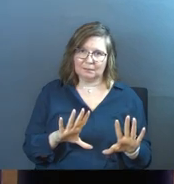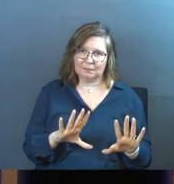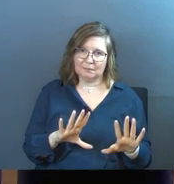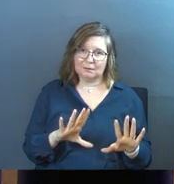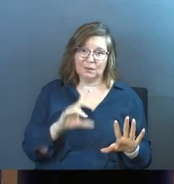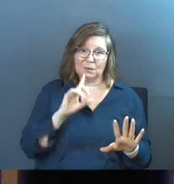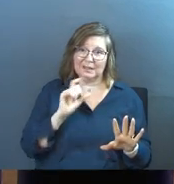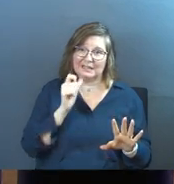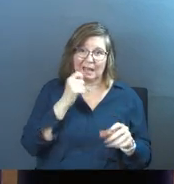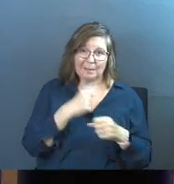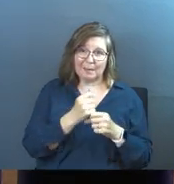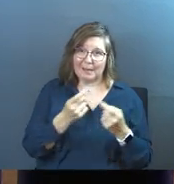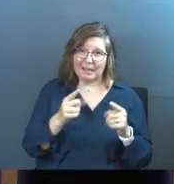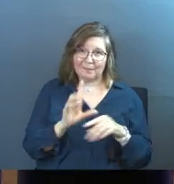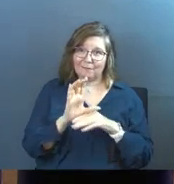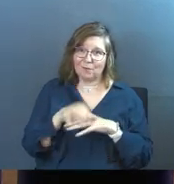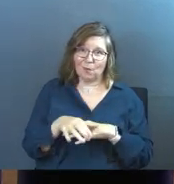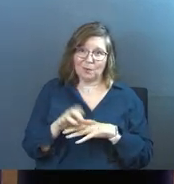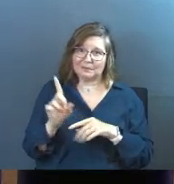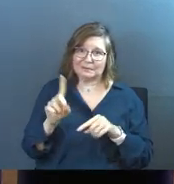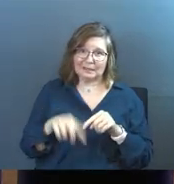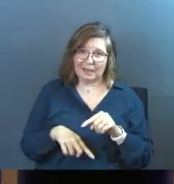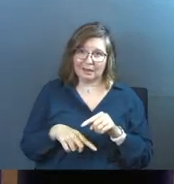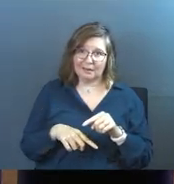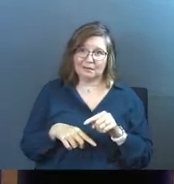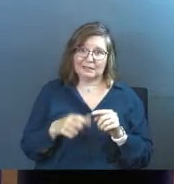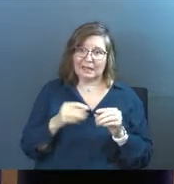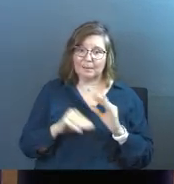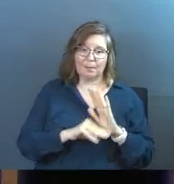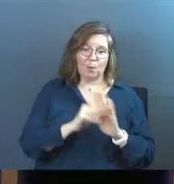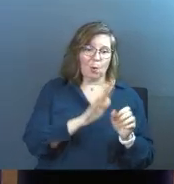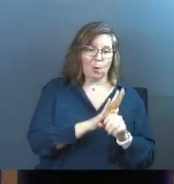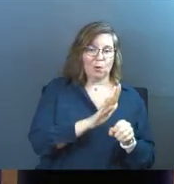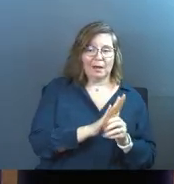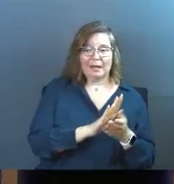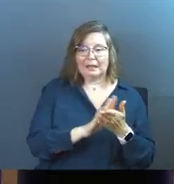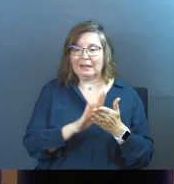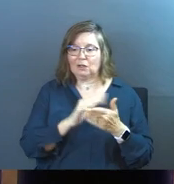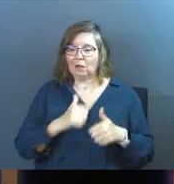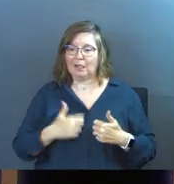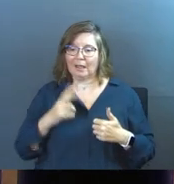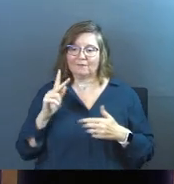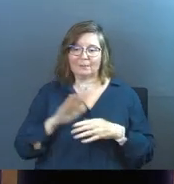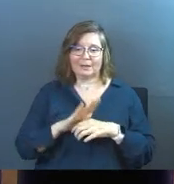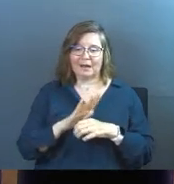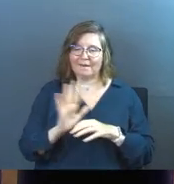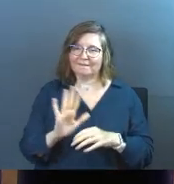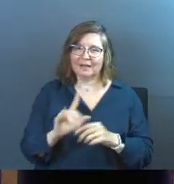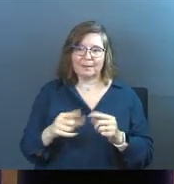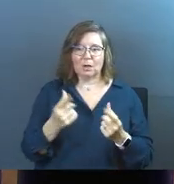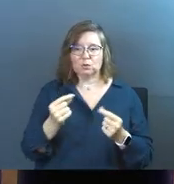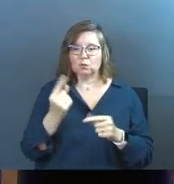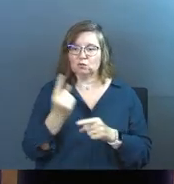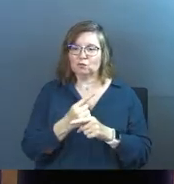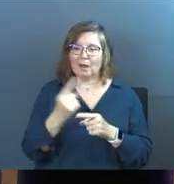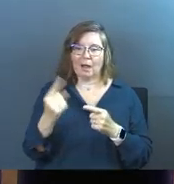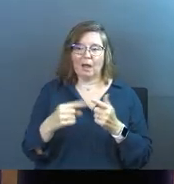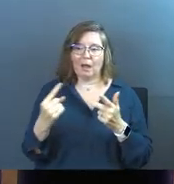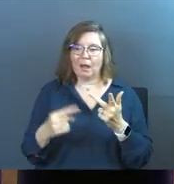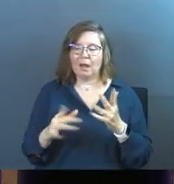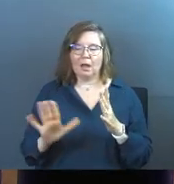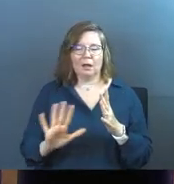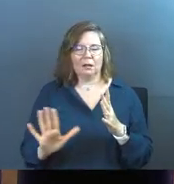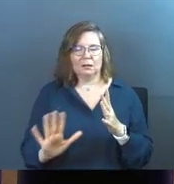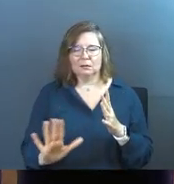Practically, it's not about making anything happen. It's not about you being moral enough. It's not about you cleaning your life up enough. It's not about you doing the right things